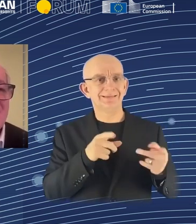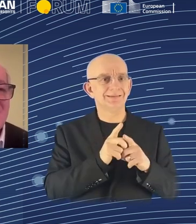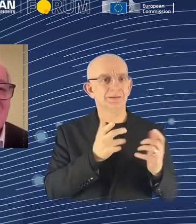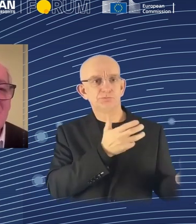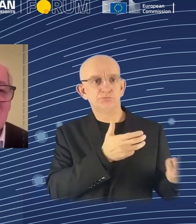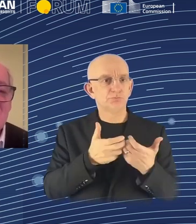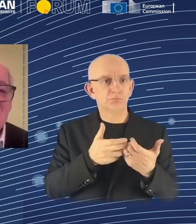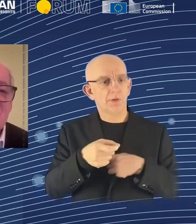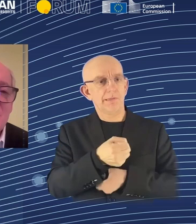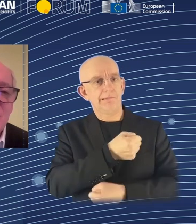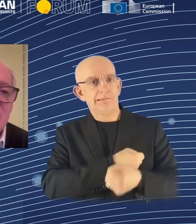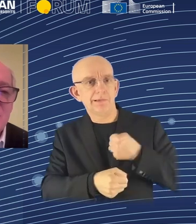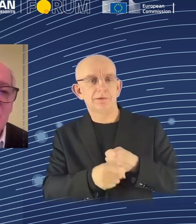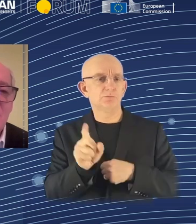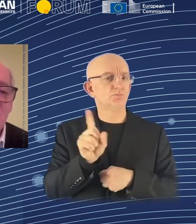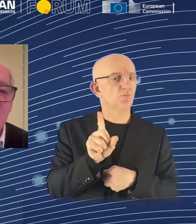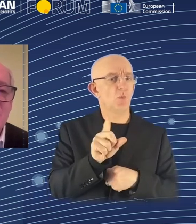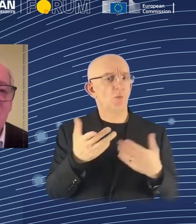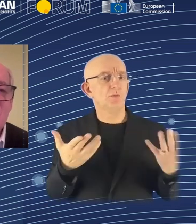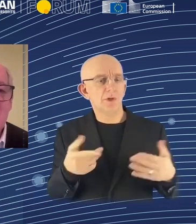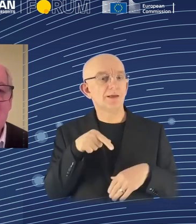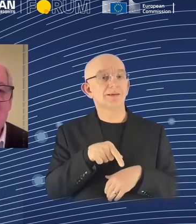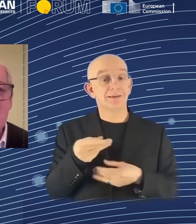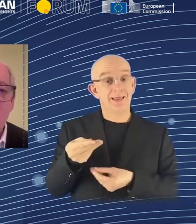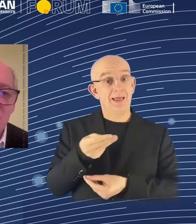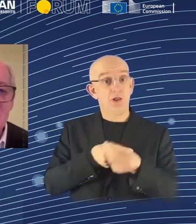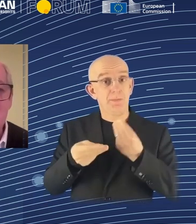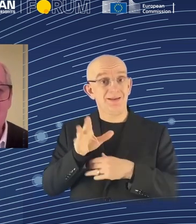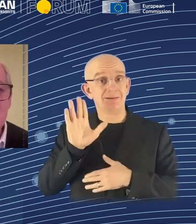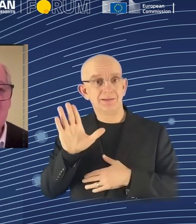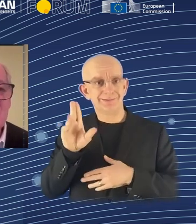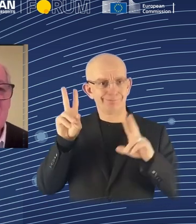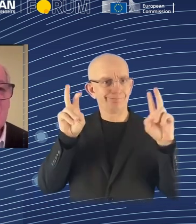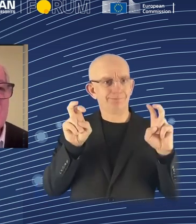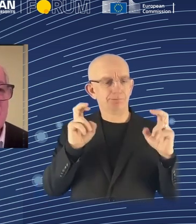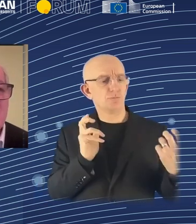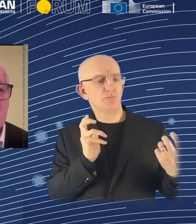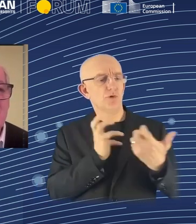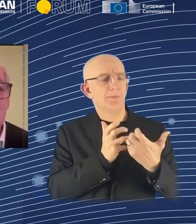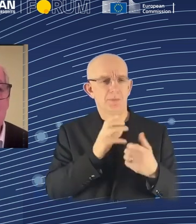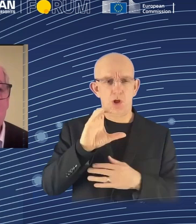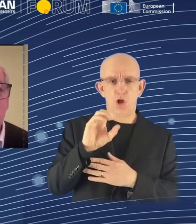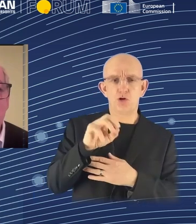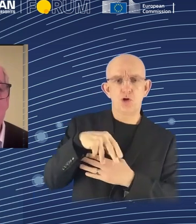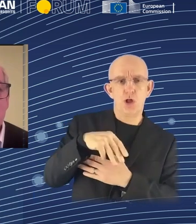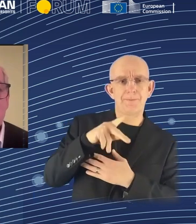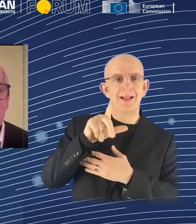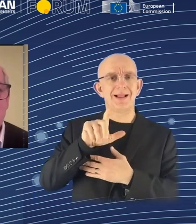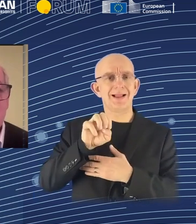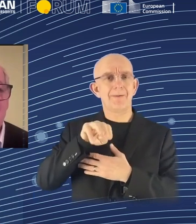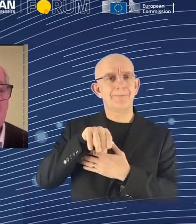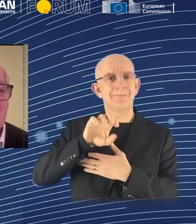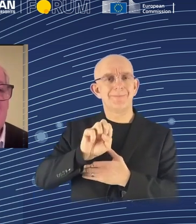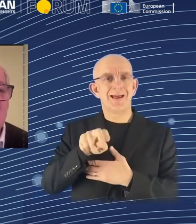uses the word complementing not to mean that it complements human skills, but simply that it increases employment. And